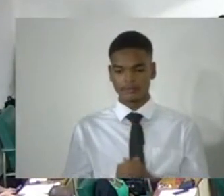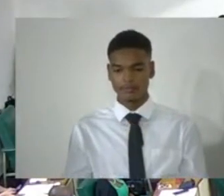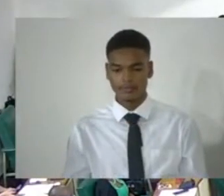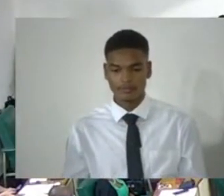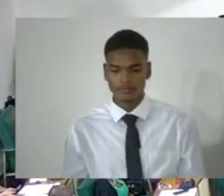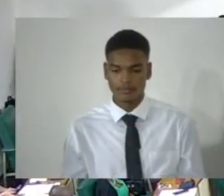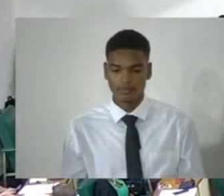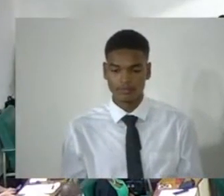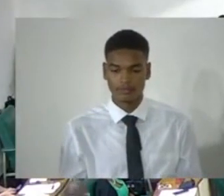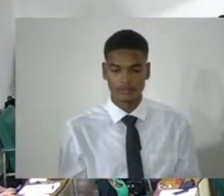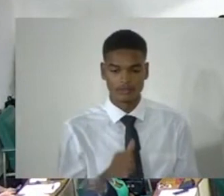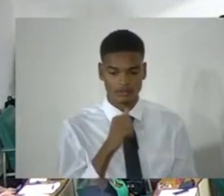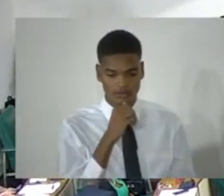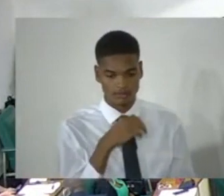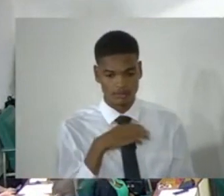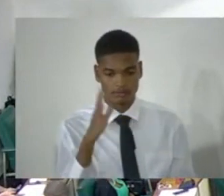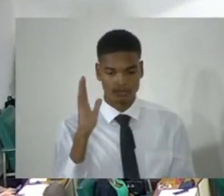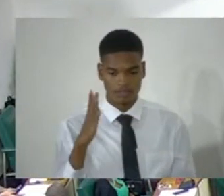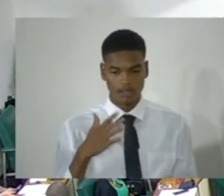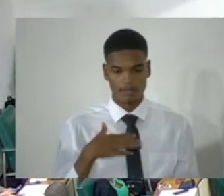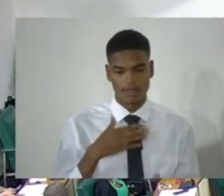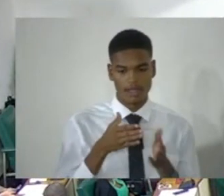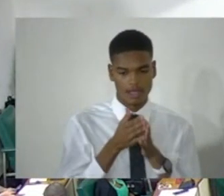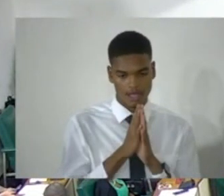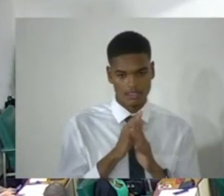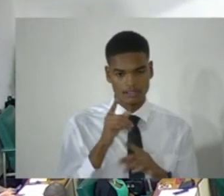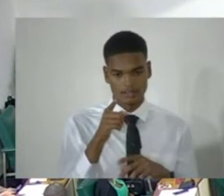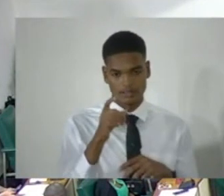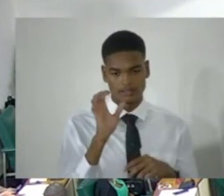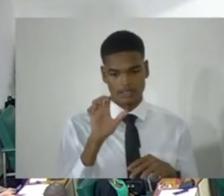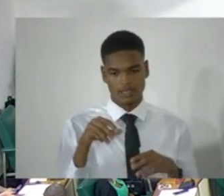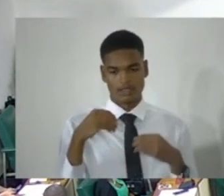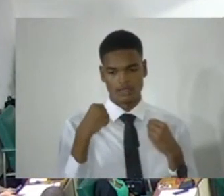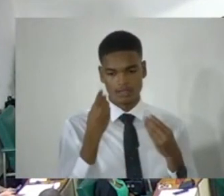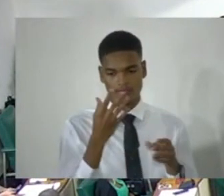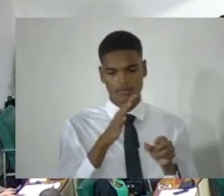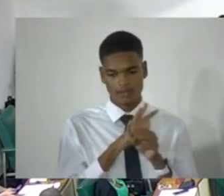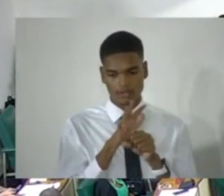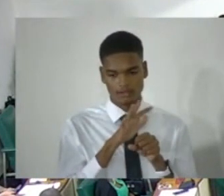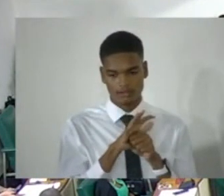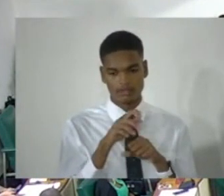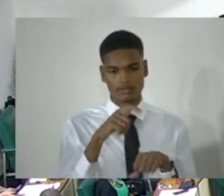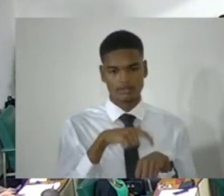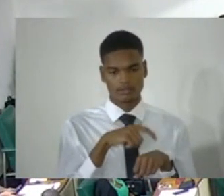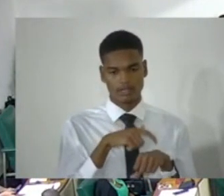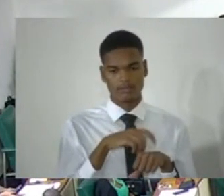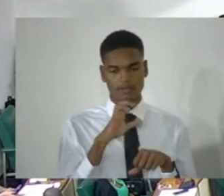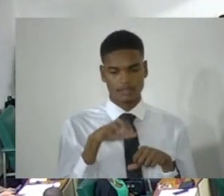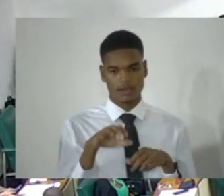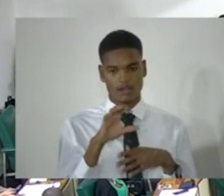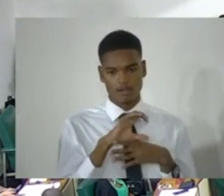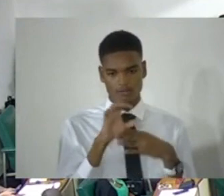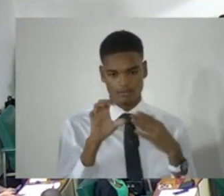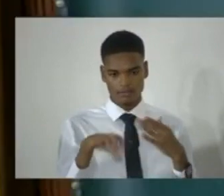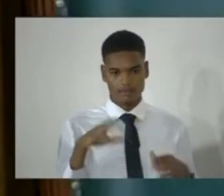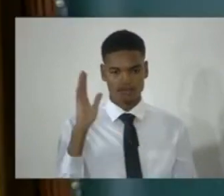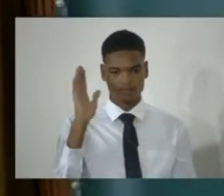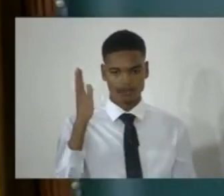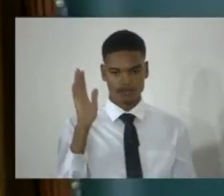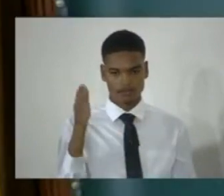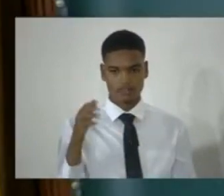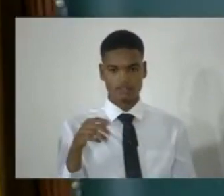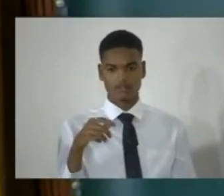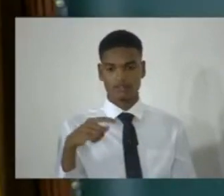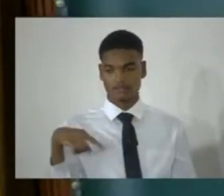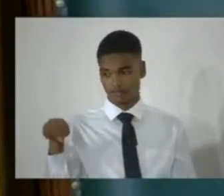Madam Speaker, ask that the Member be given sufficient time to complete his presentation. The question is that the Member be